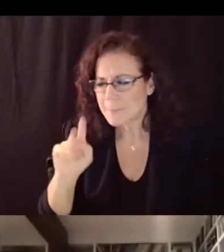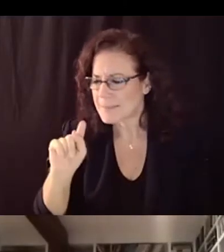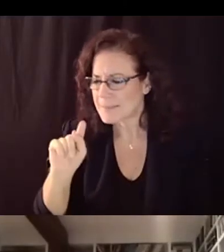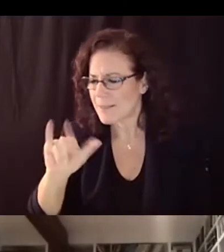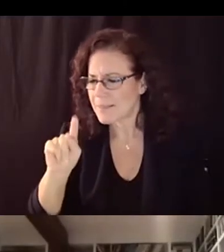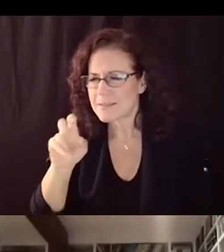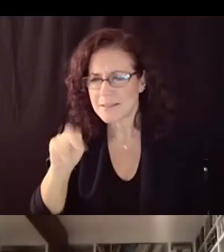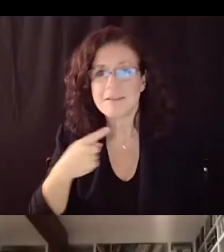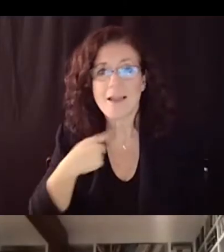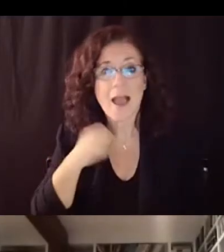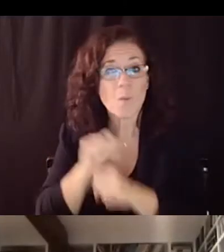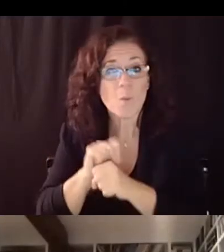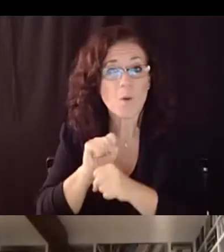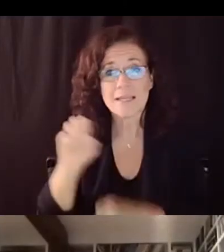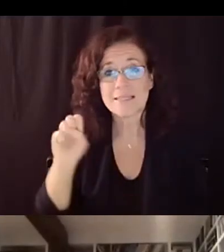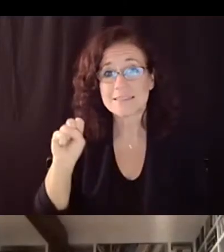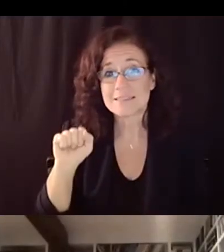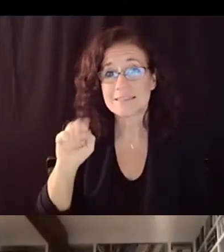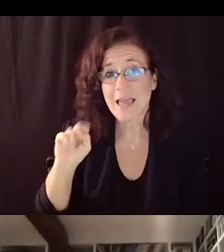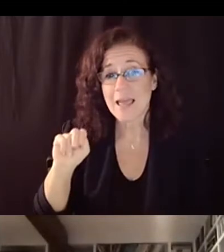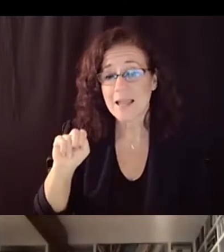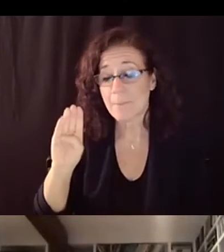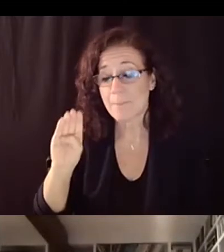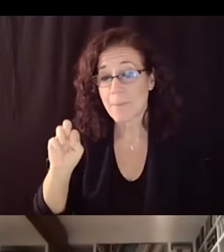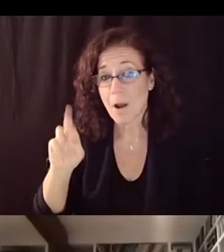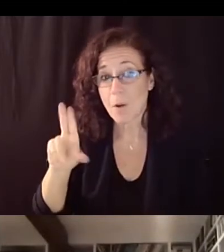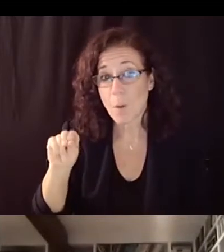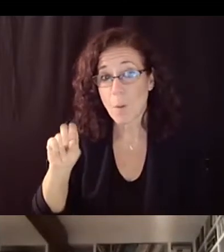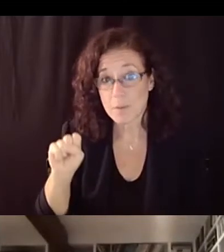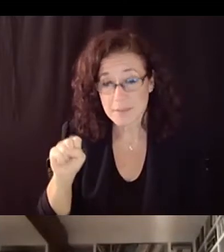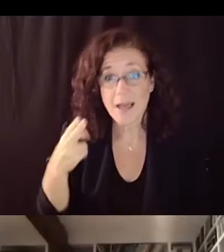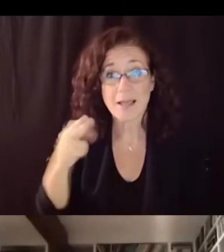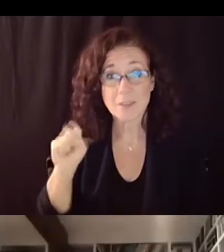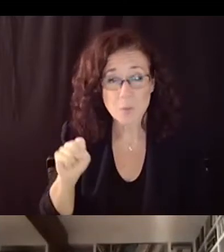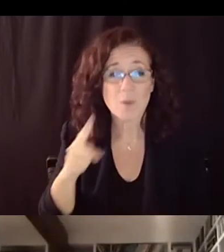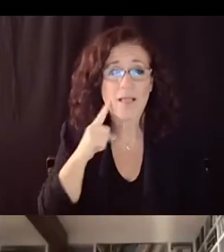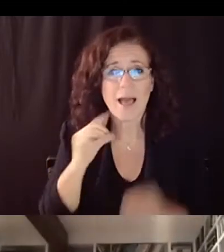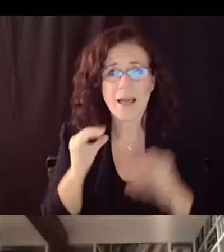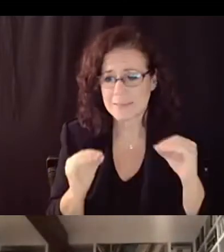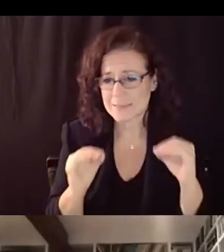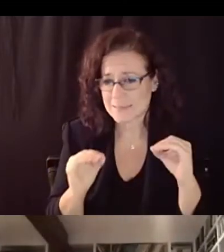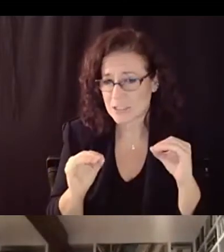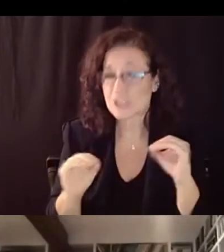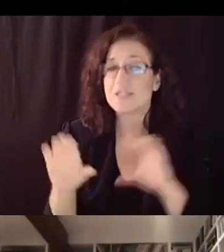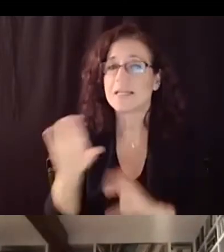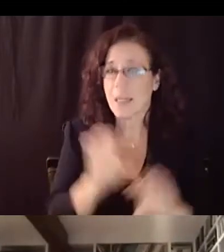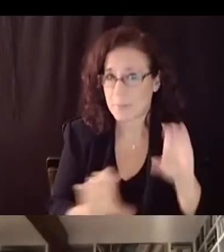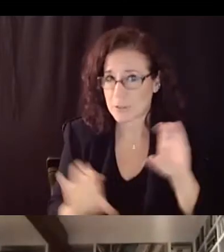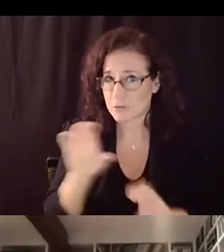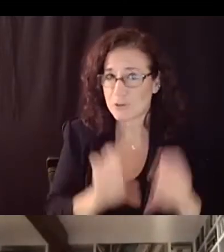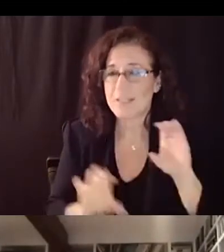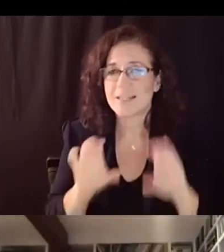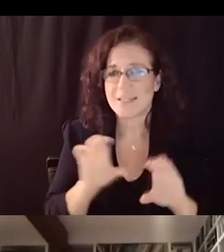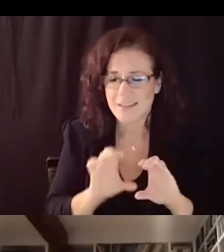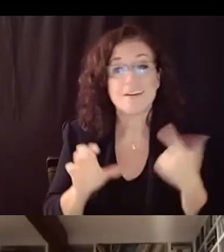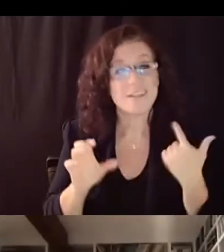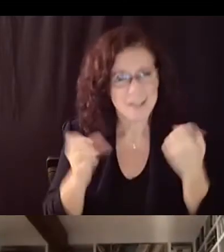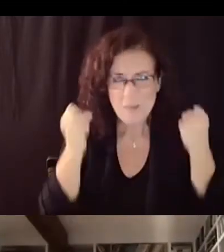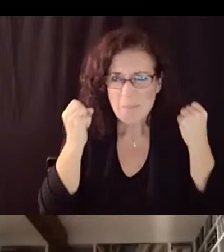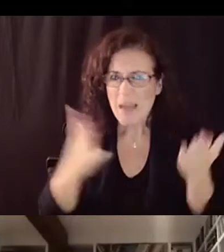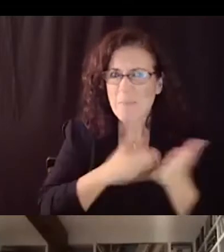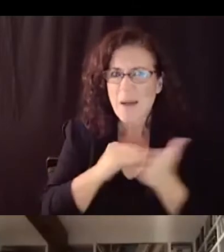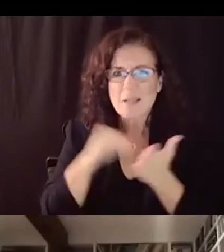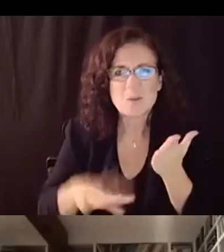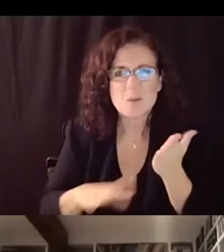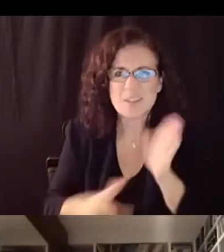science teacher you could say i'm at the heart of the dnf rate as i teach chemistry it doesn't matter what year it is